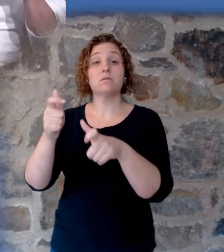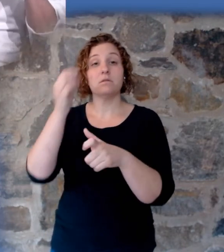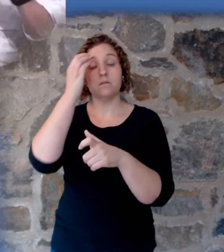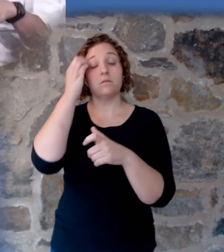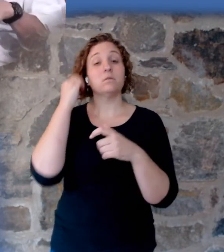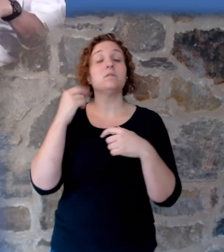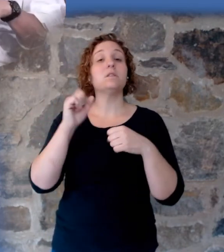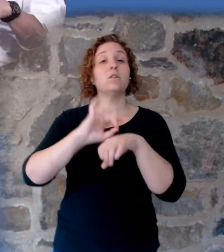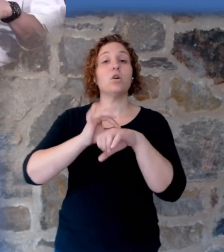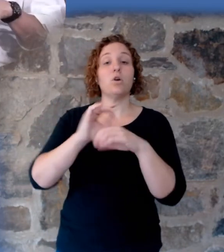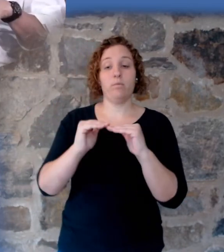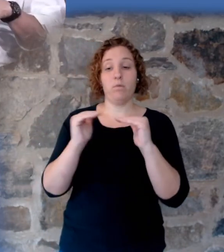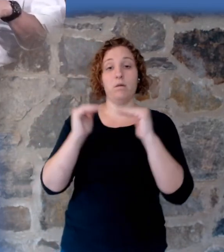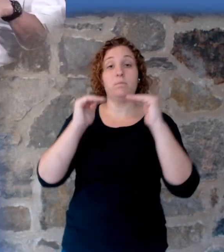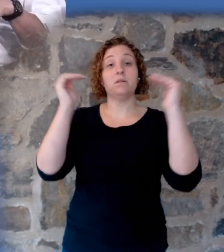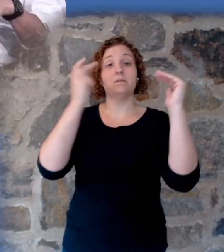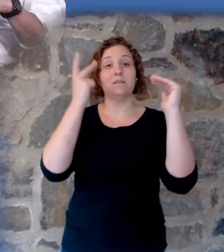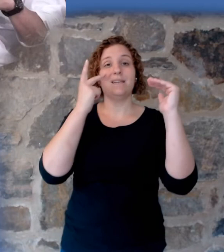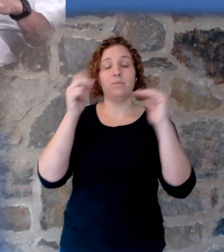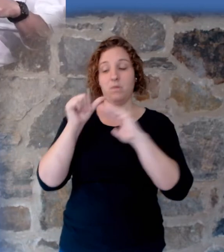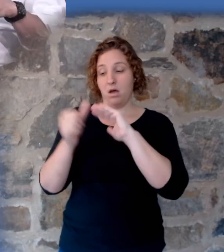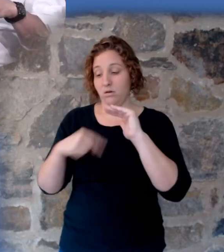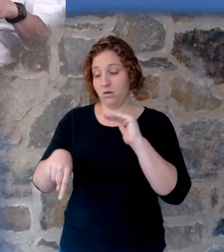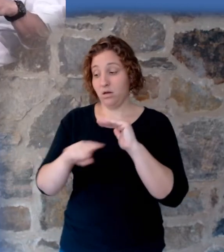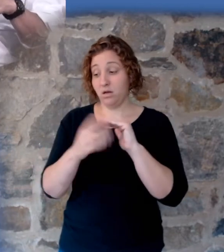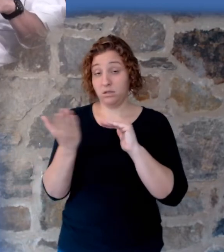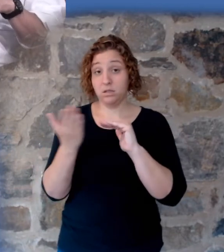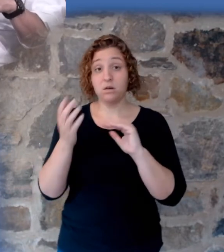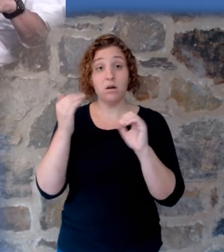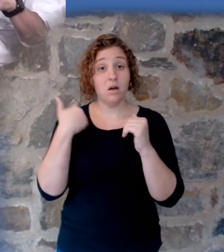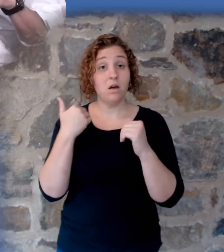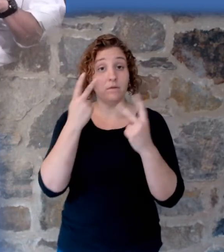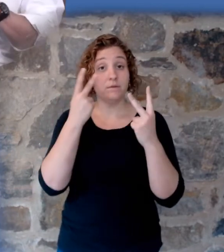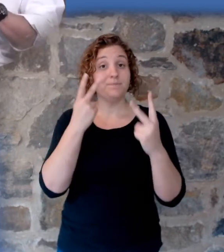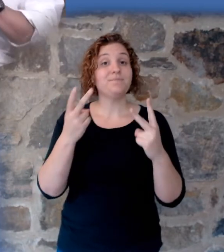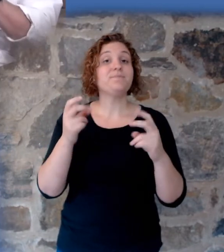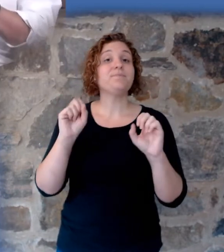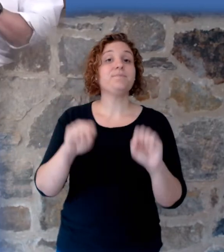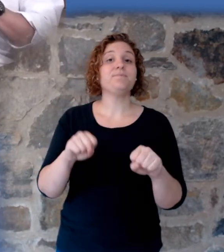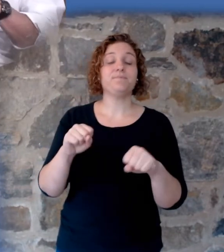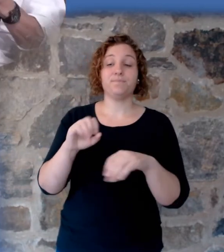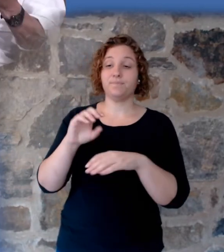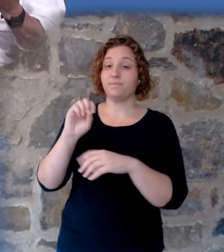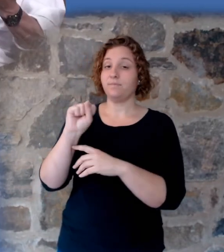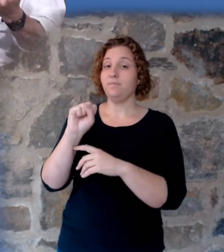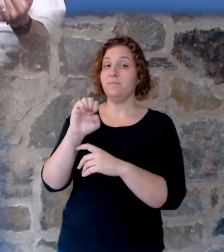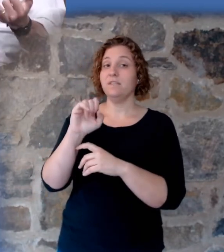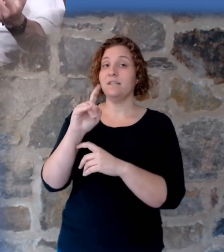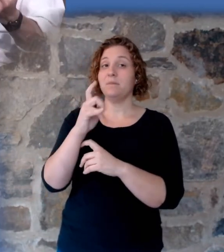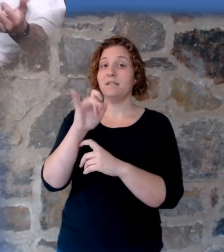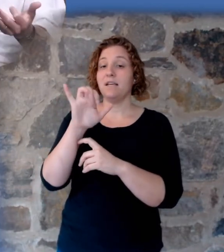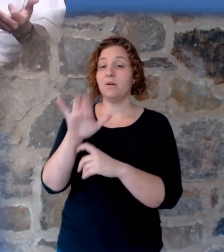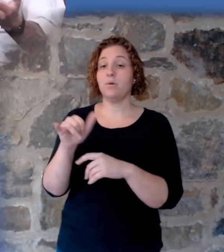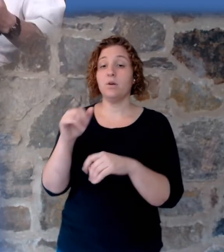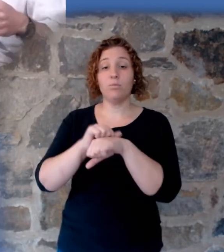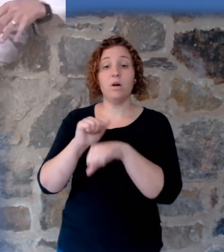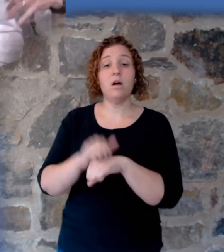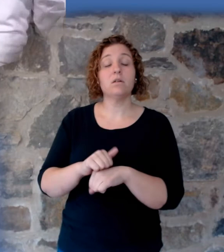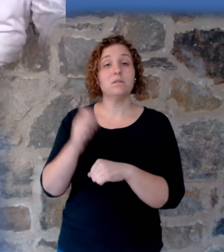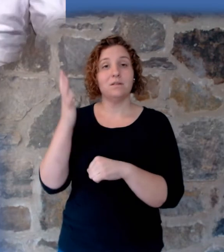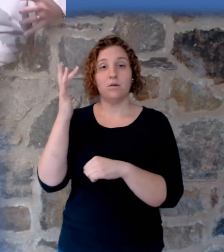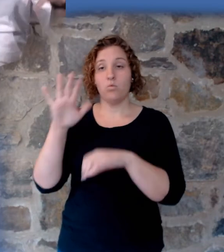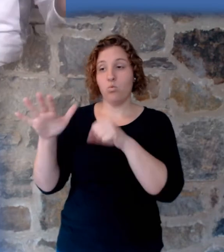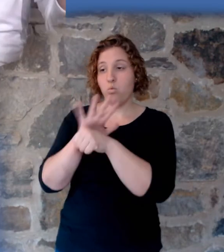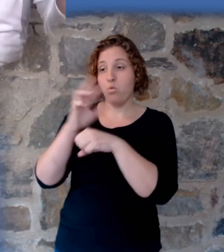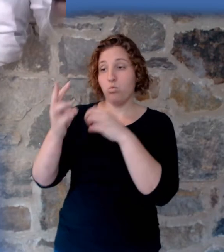just Grand Canyon but under us. And it's around the earth, sedimentary rock on the whole planet. Why? Because water and dirt and material